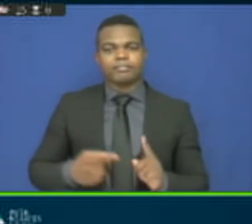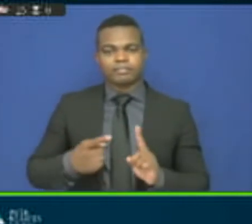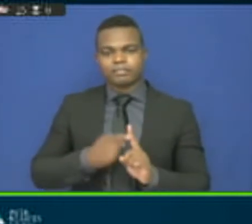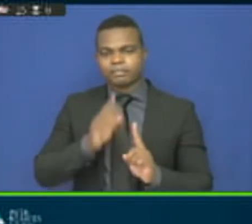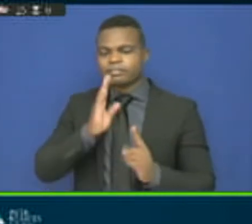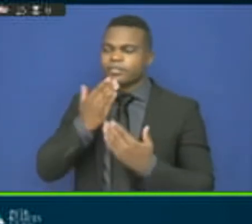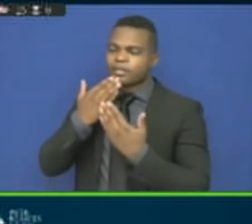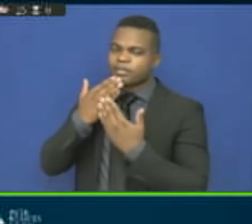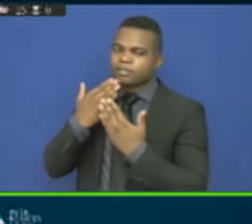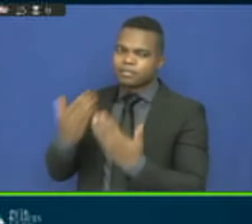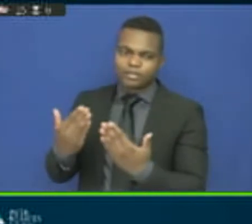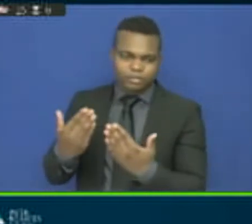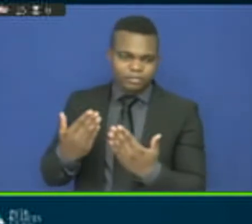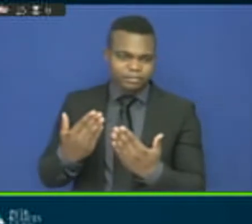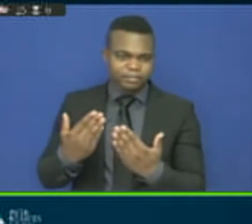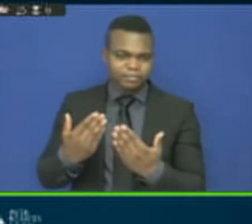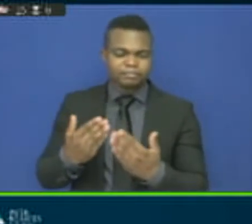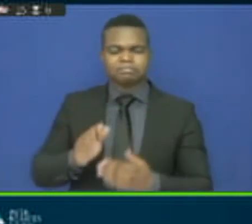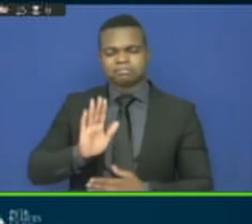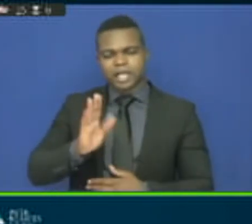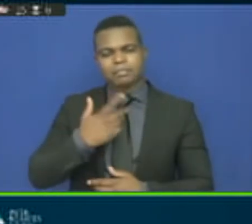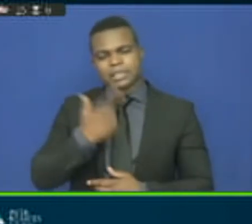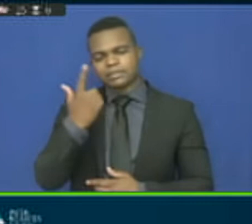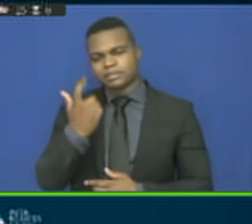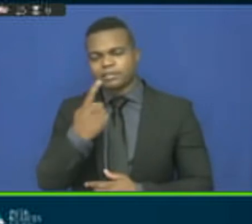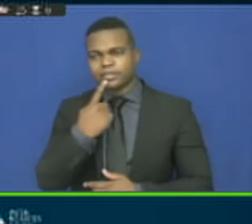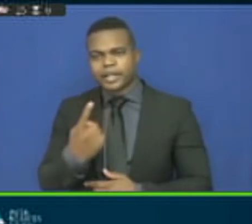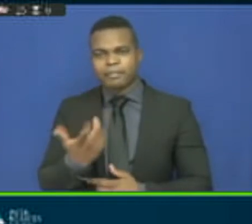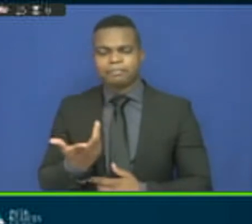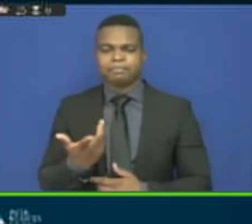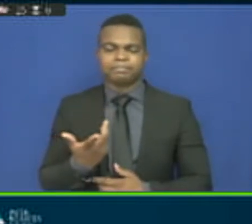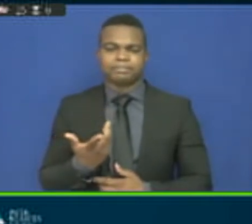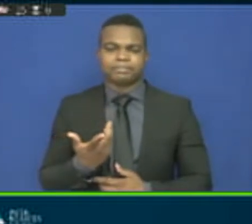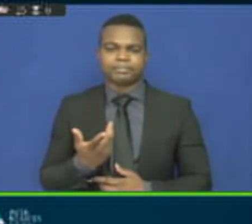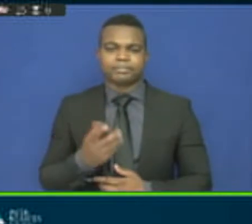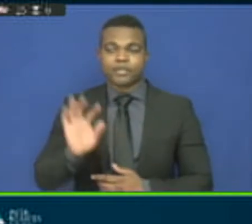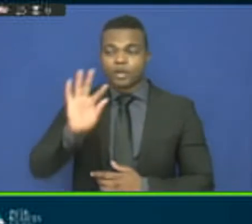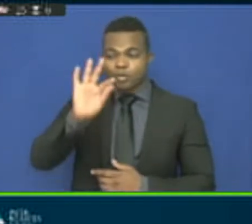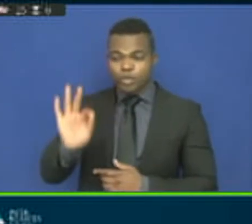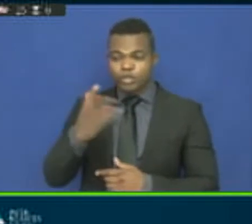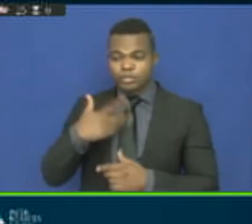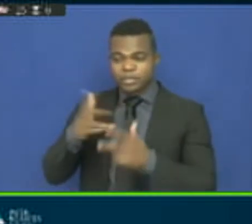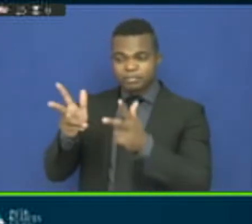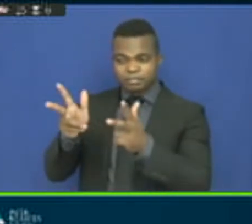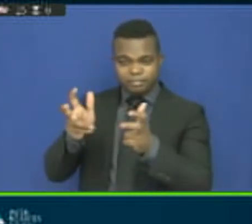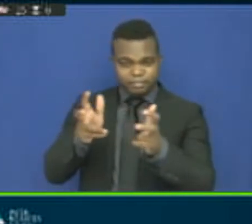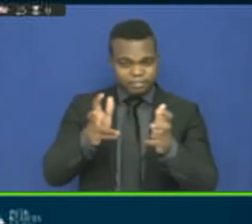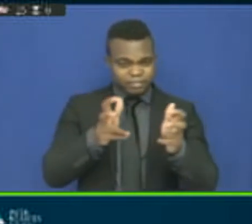all the questions with the issue of